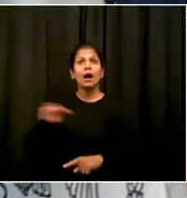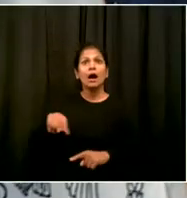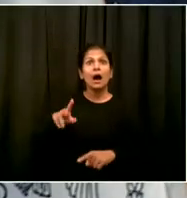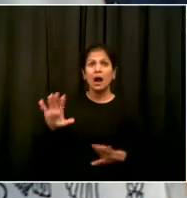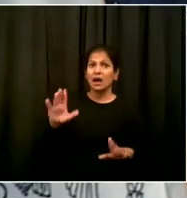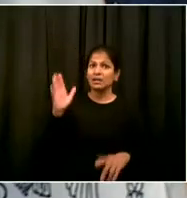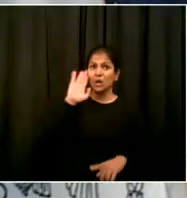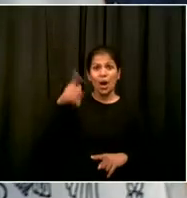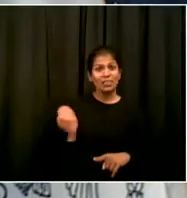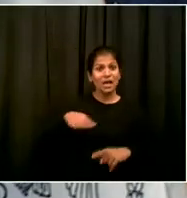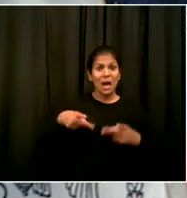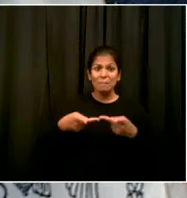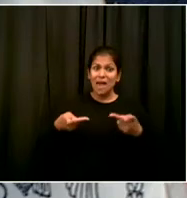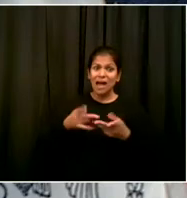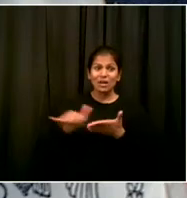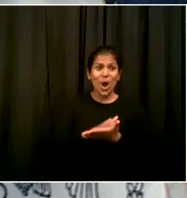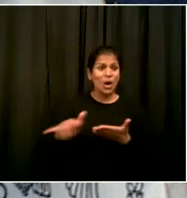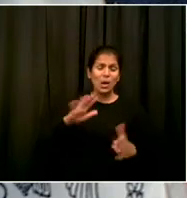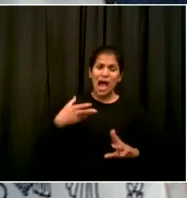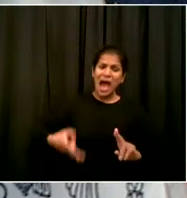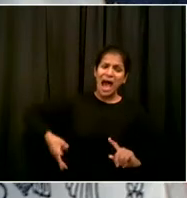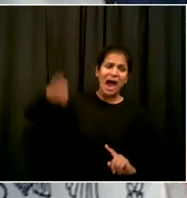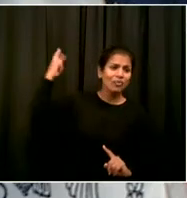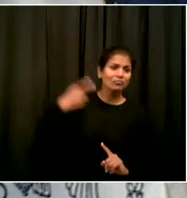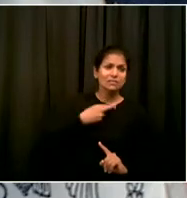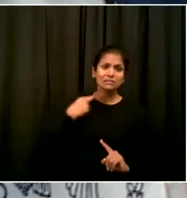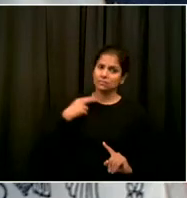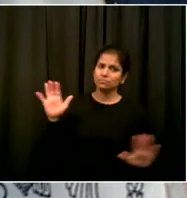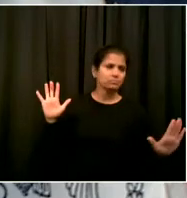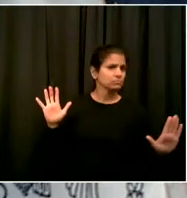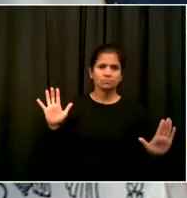Thank you very much. Next, have Julia from The Post.